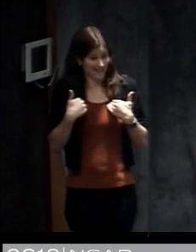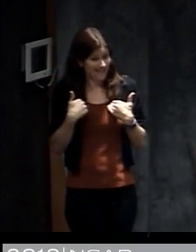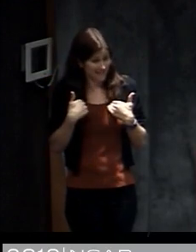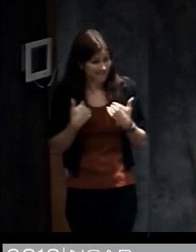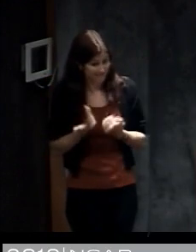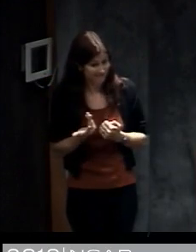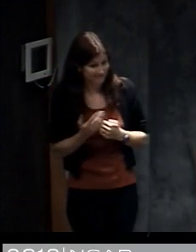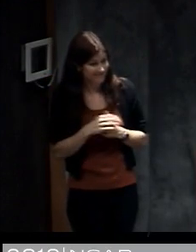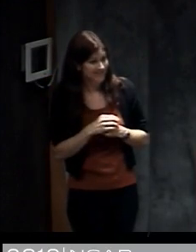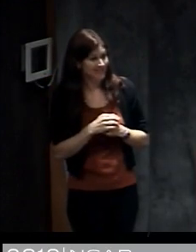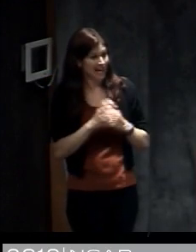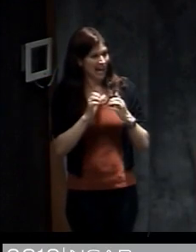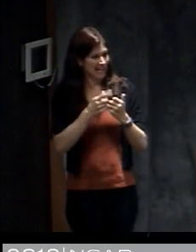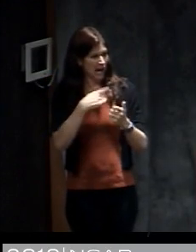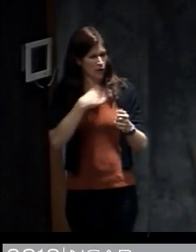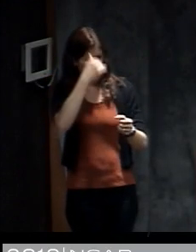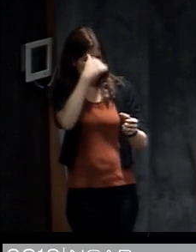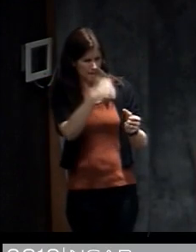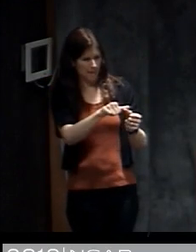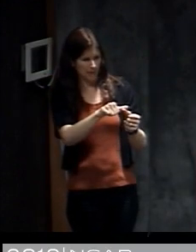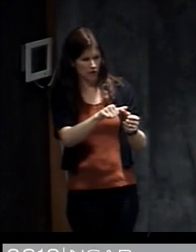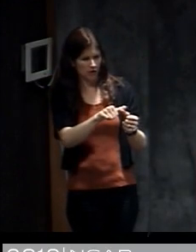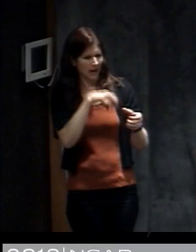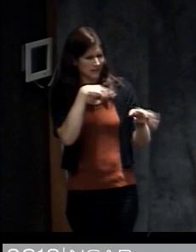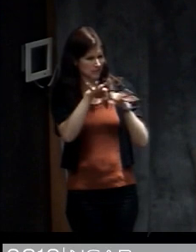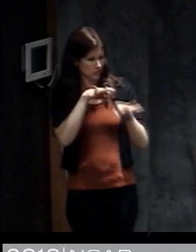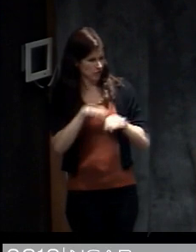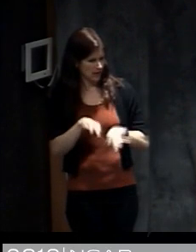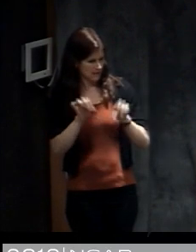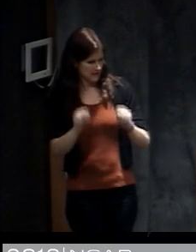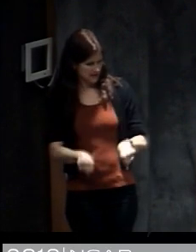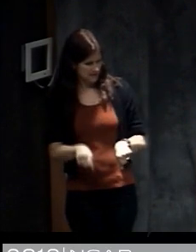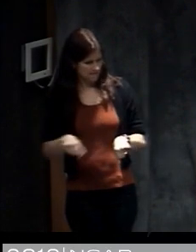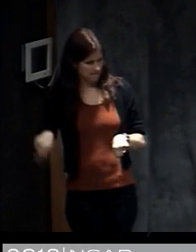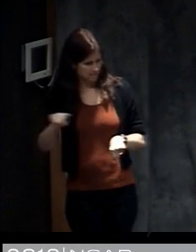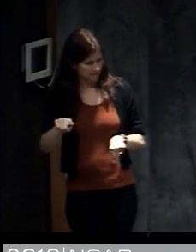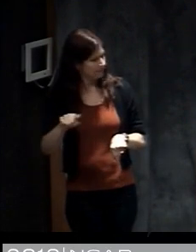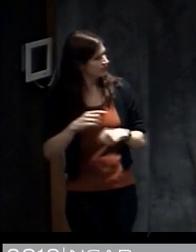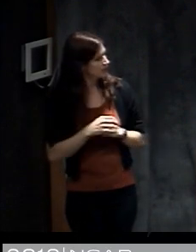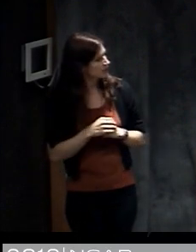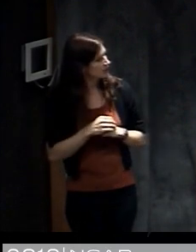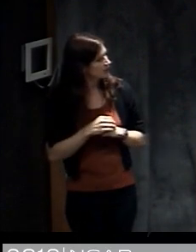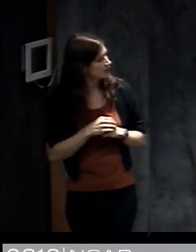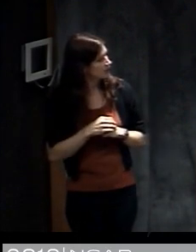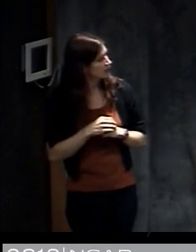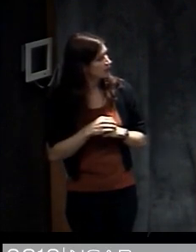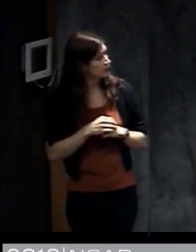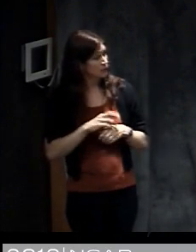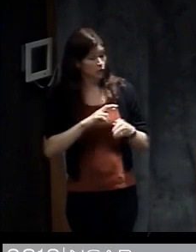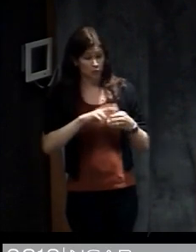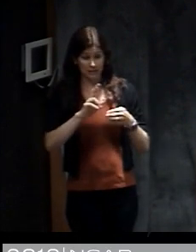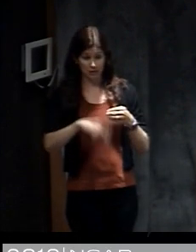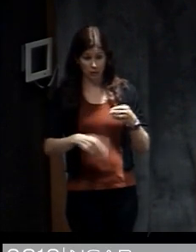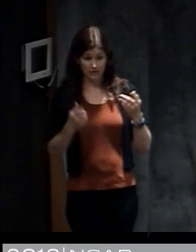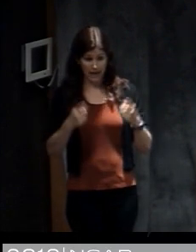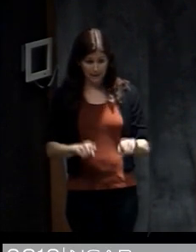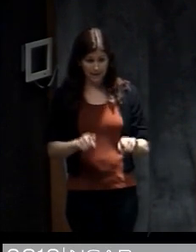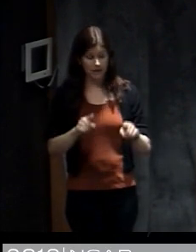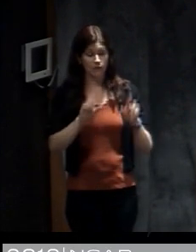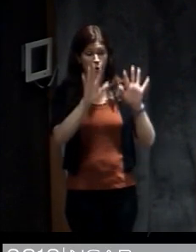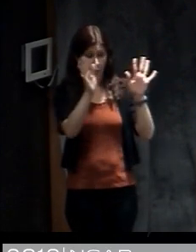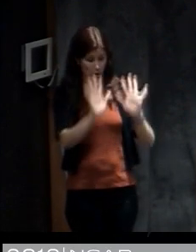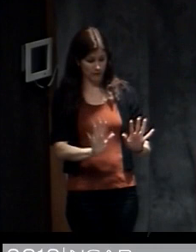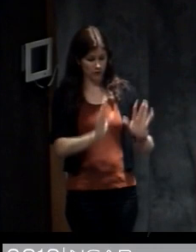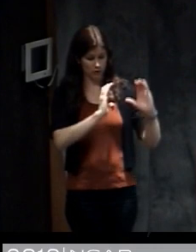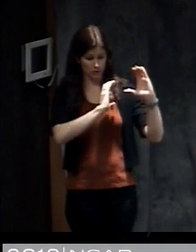there and the extent to which they remember it after the fact and can describe it to us. And the results illustrate the dynamic interactive nature of weather communication